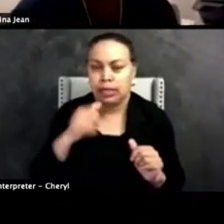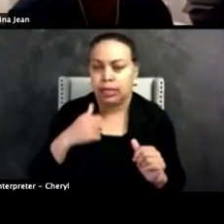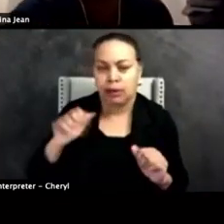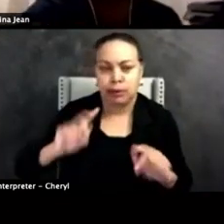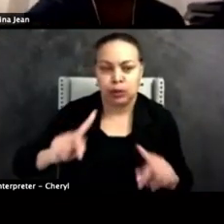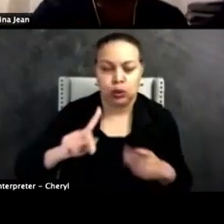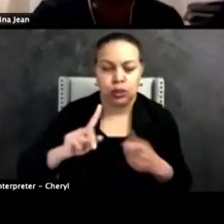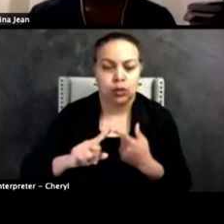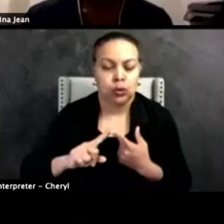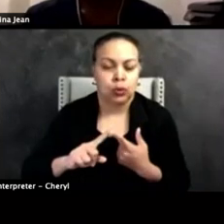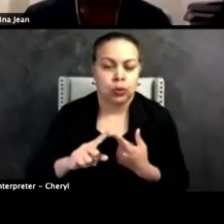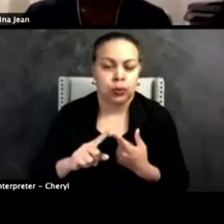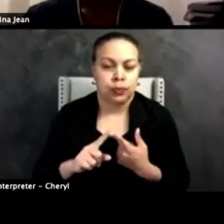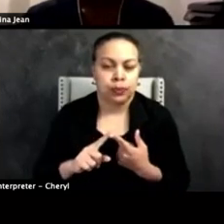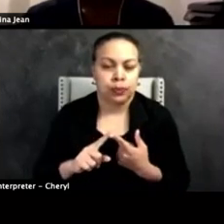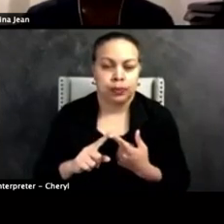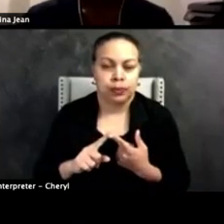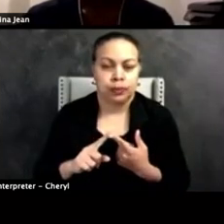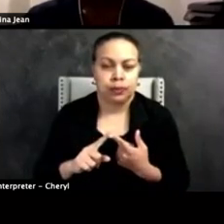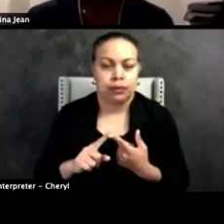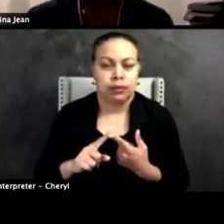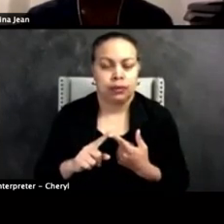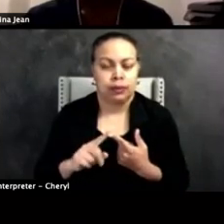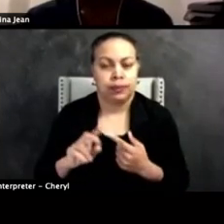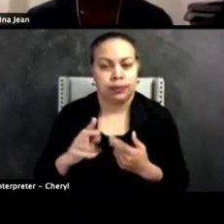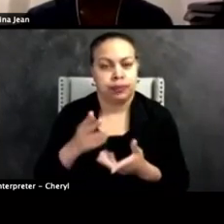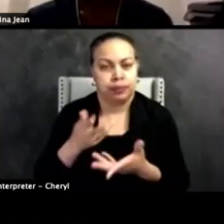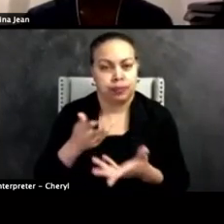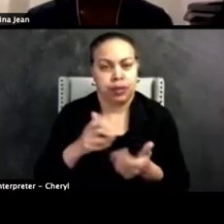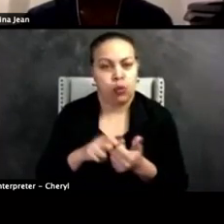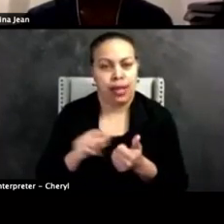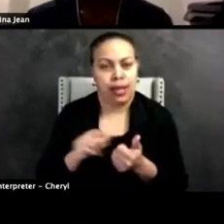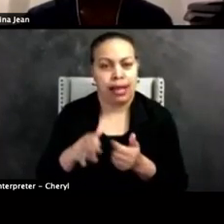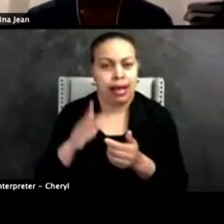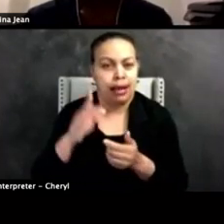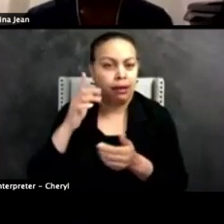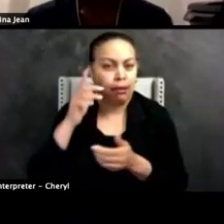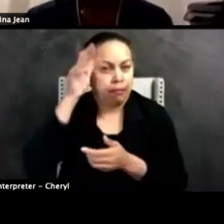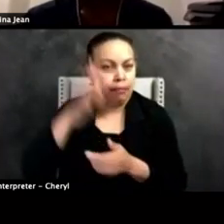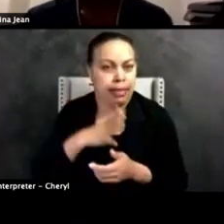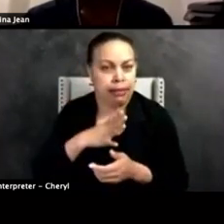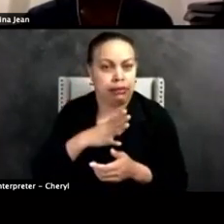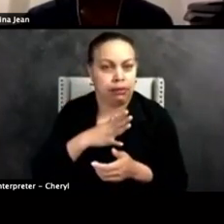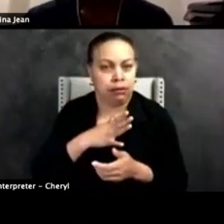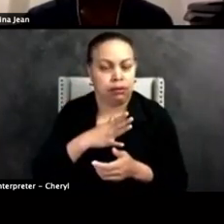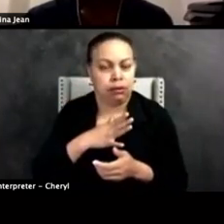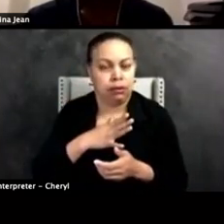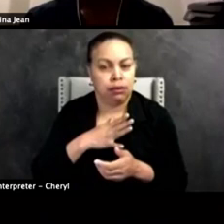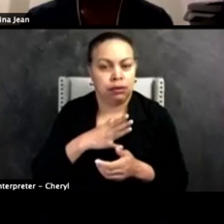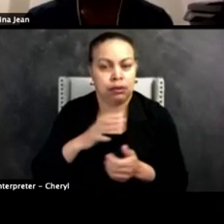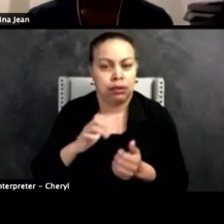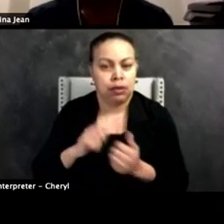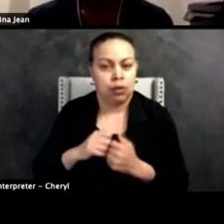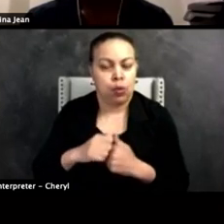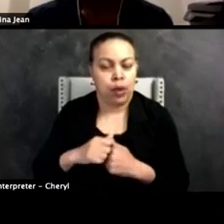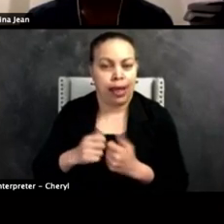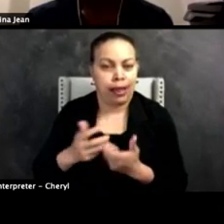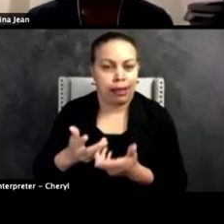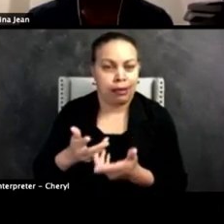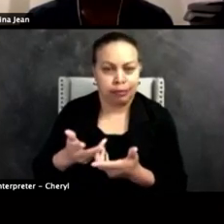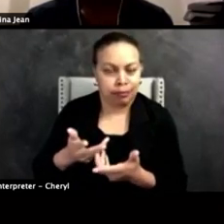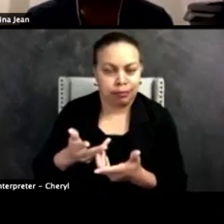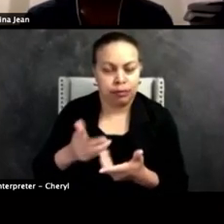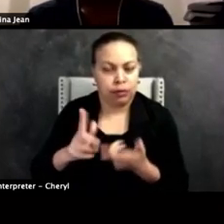engage that man with the rock to engage him in a